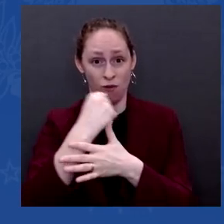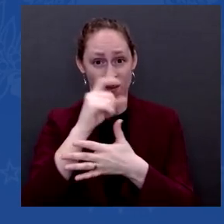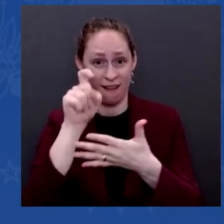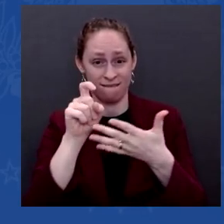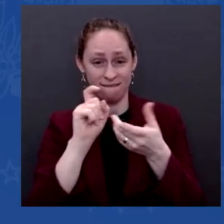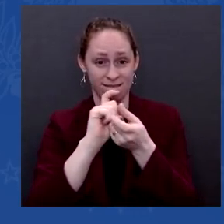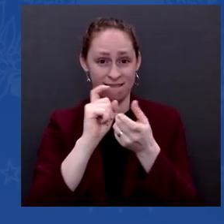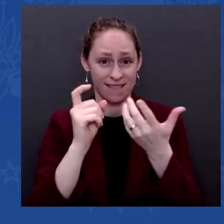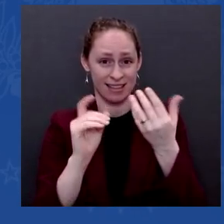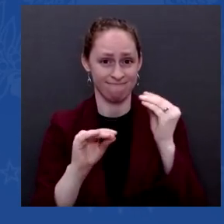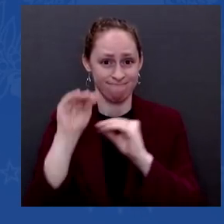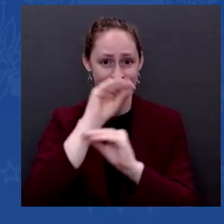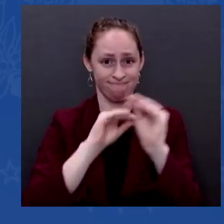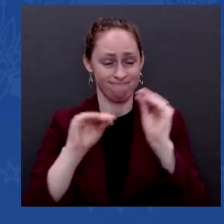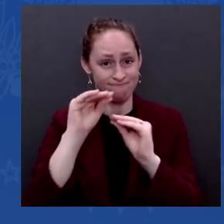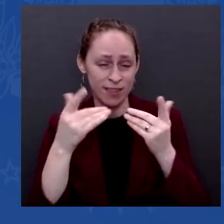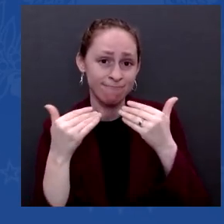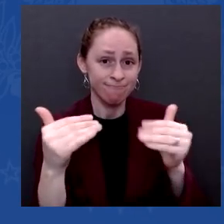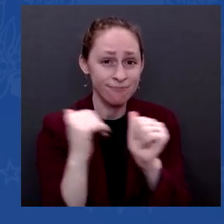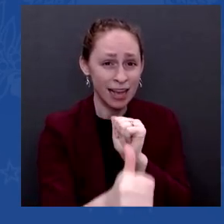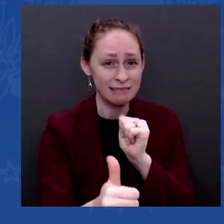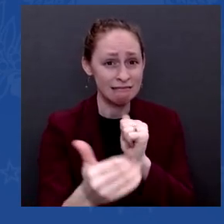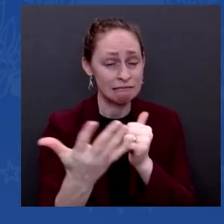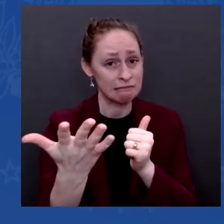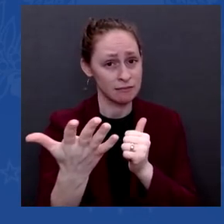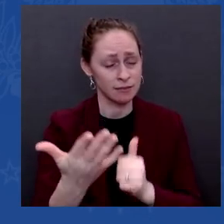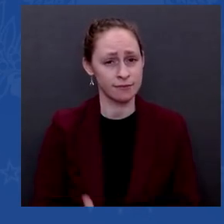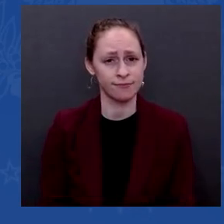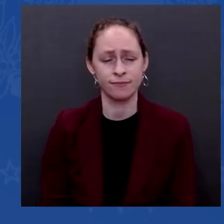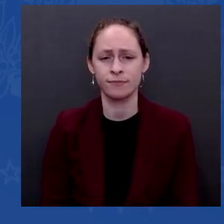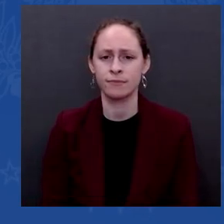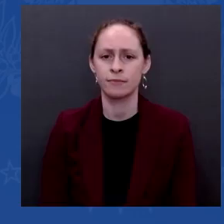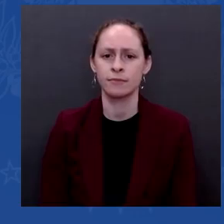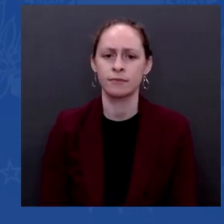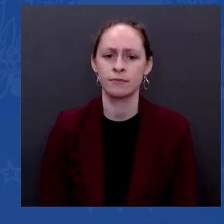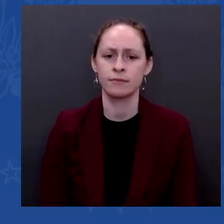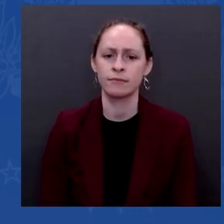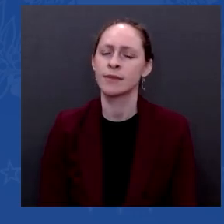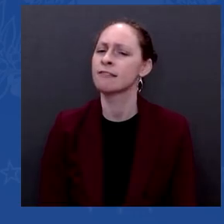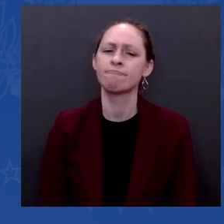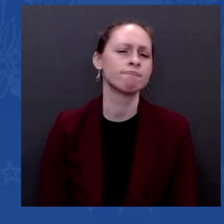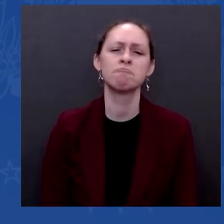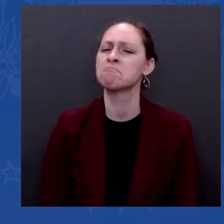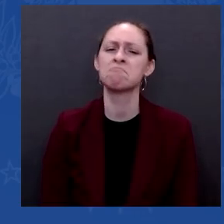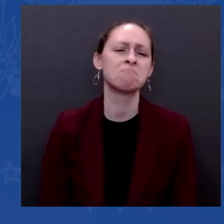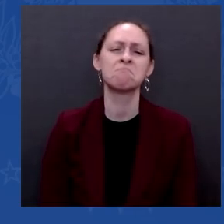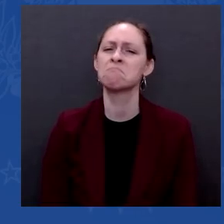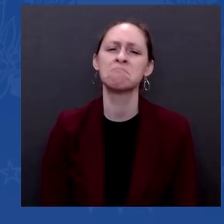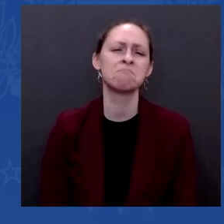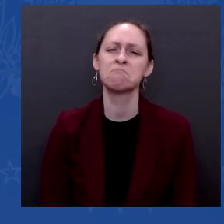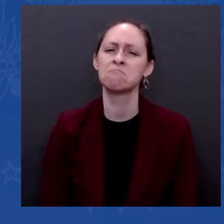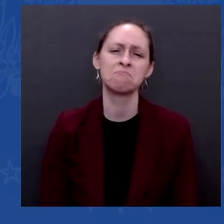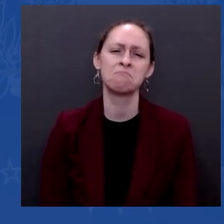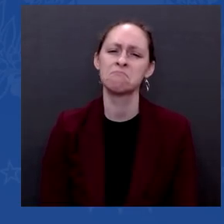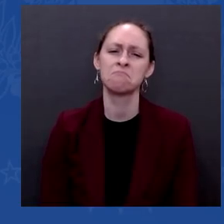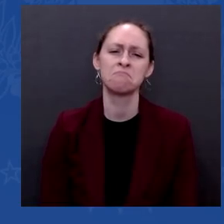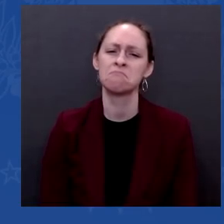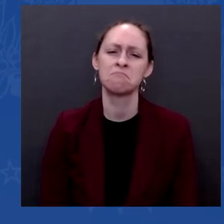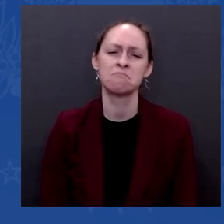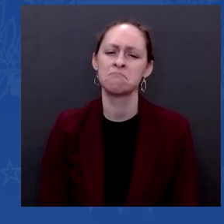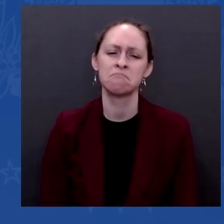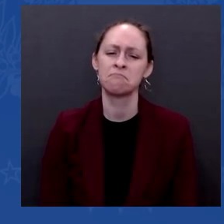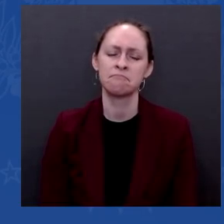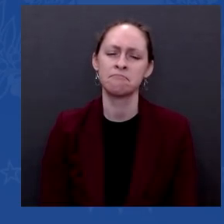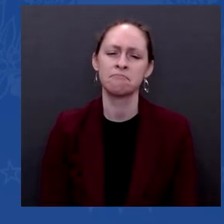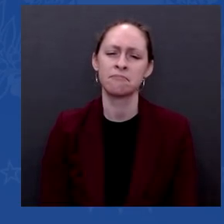more realistic, I think it's extremely realistic to say to people because — let me back up — you all